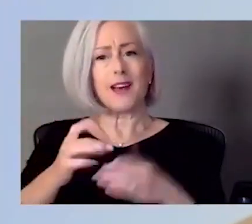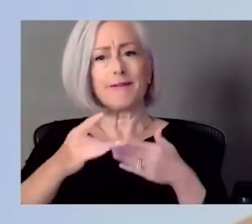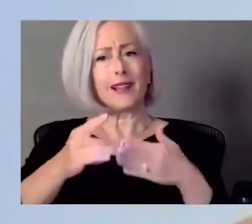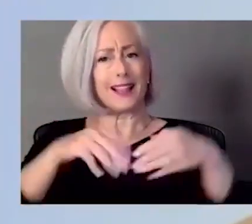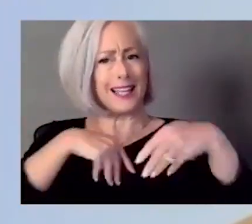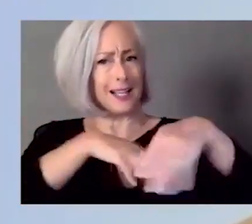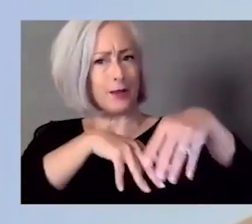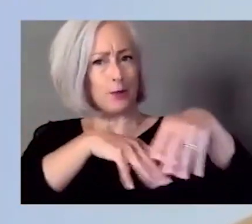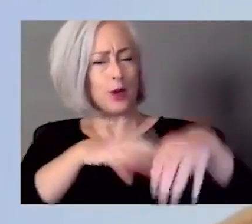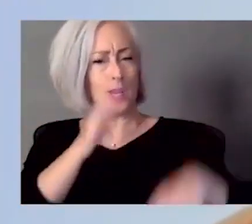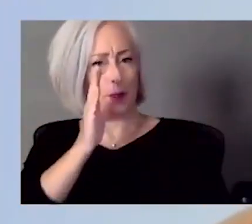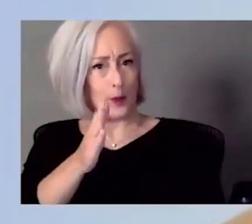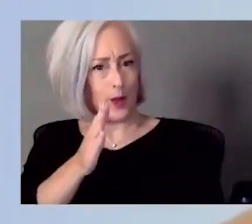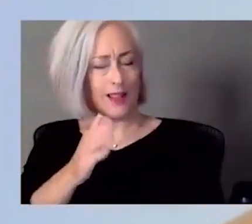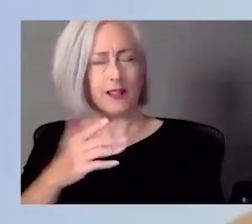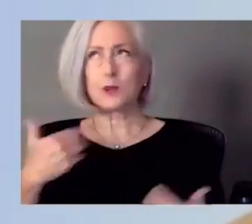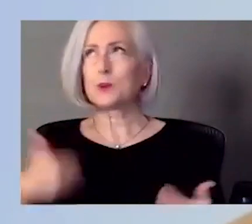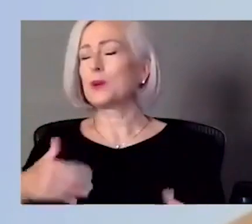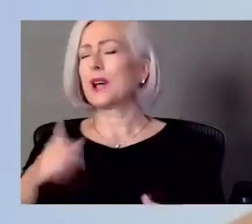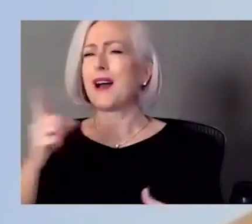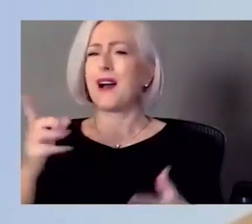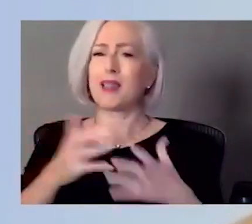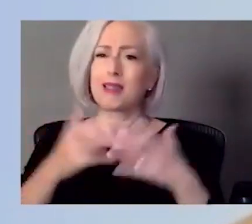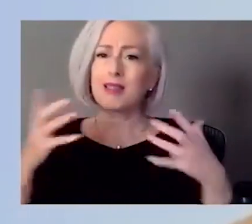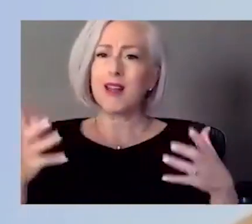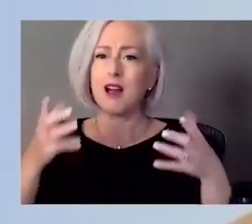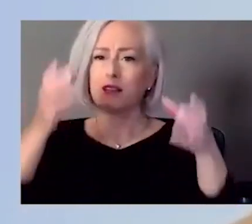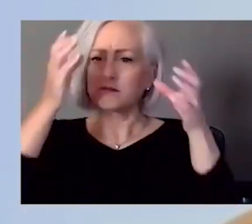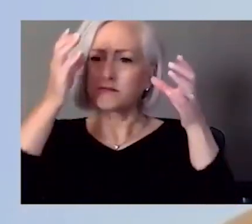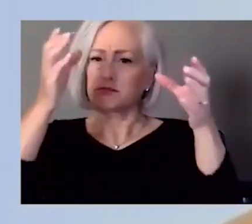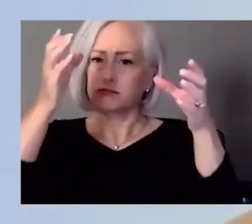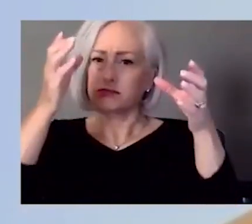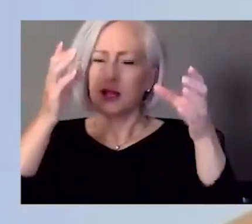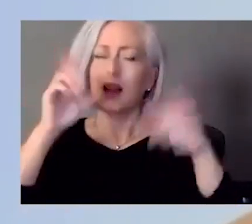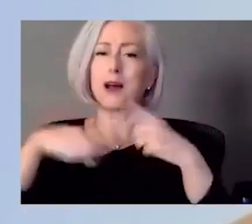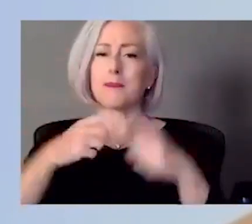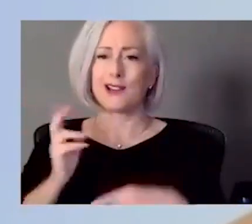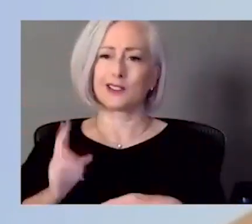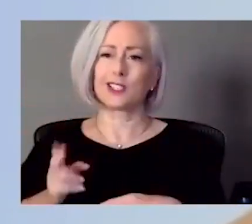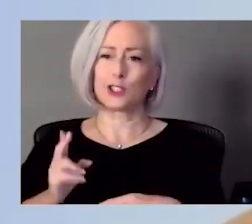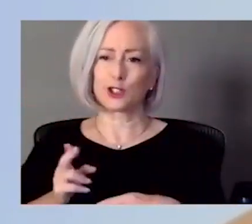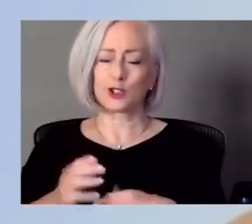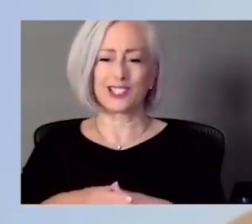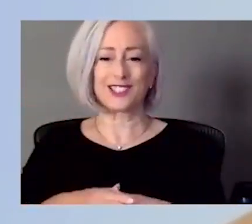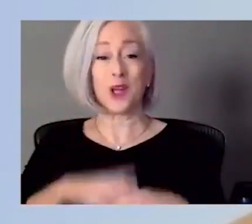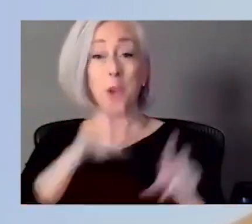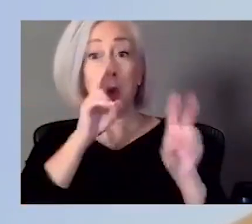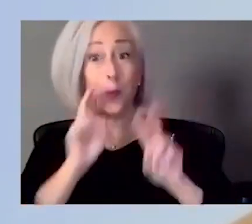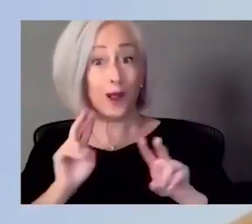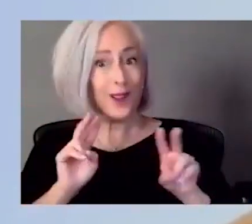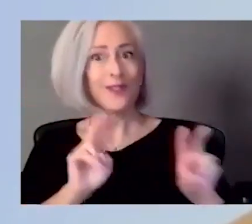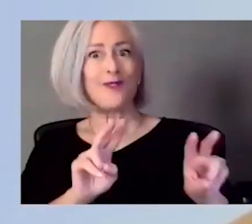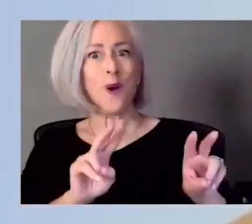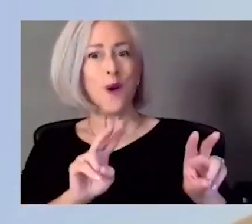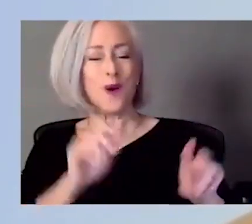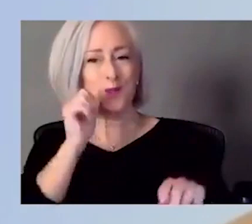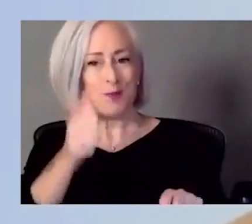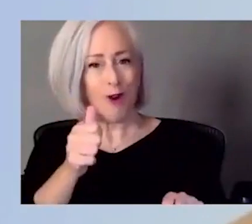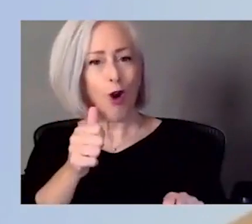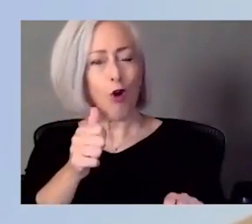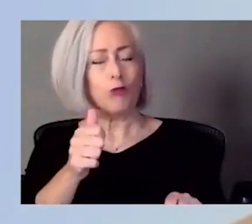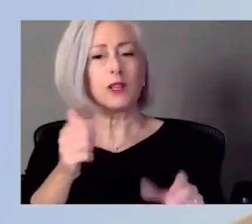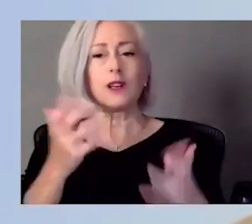information for folks here in Kansas City, Kansas. So we're looking forward to tomorrow. We want to do, do it in a safe way.